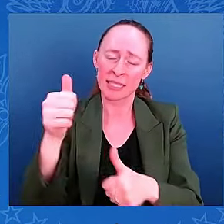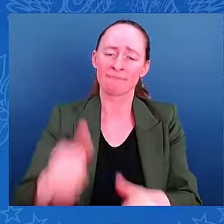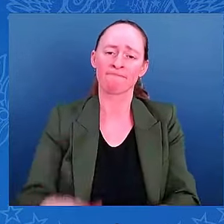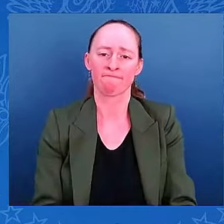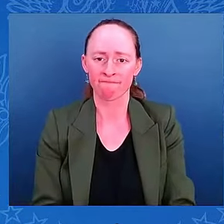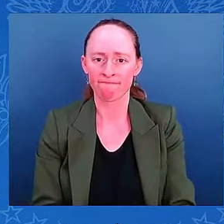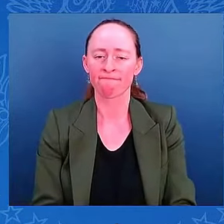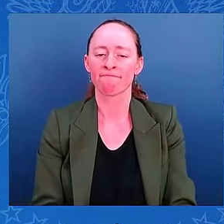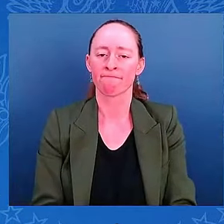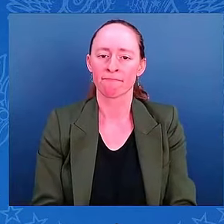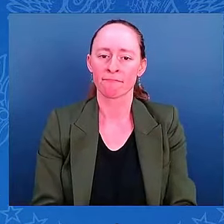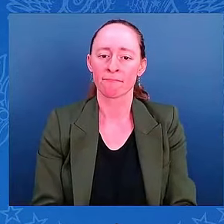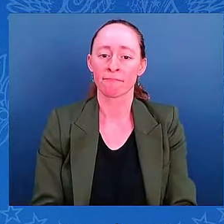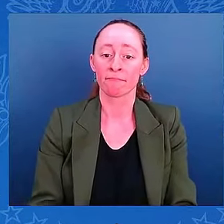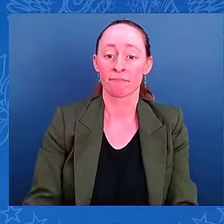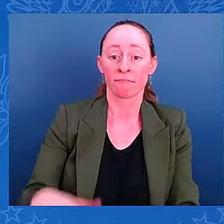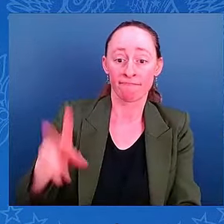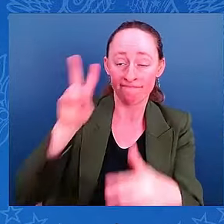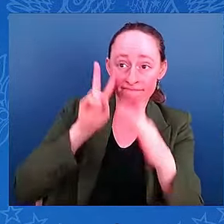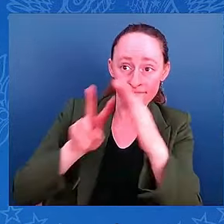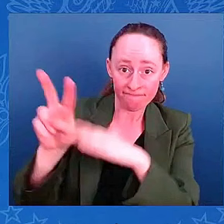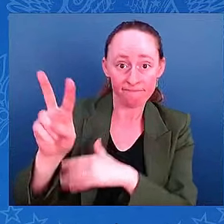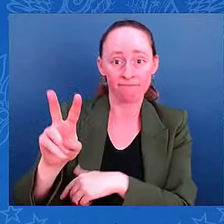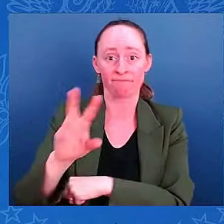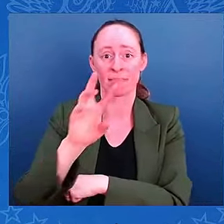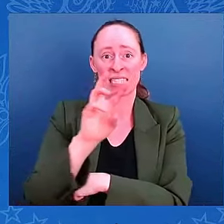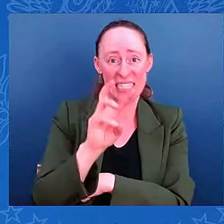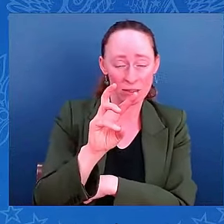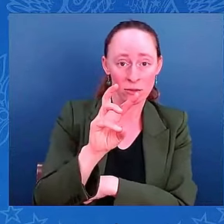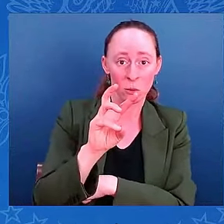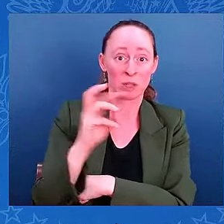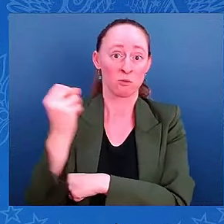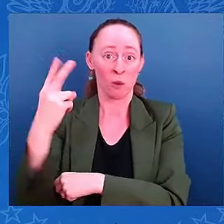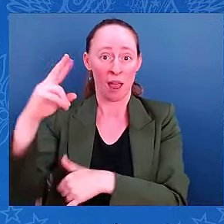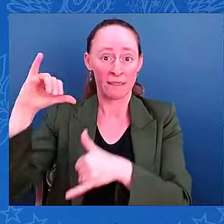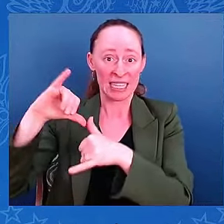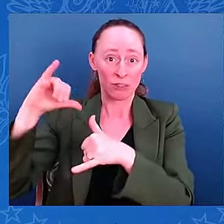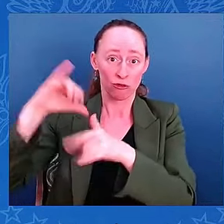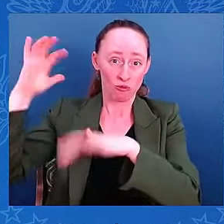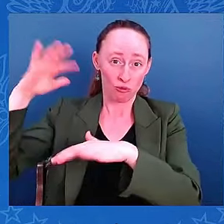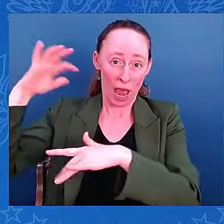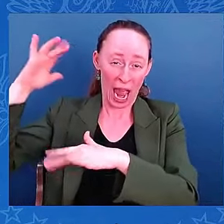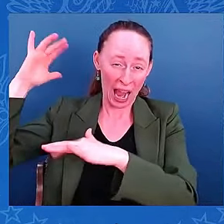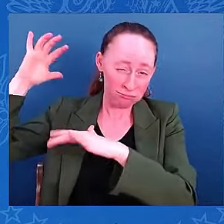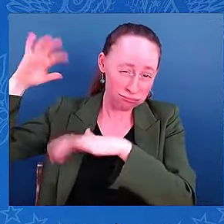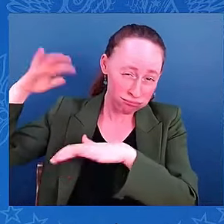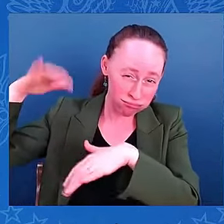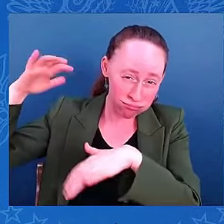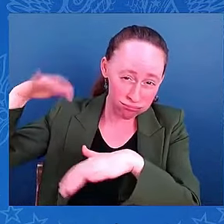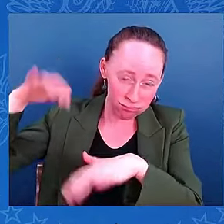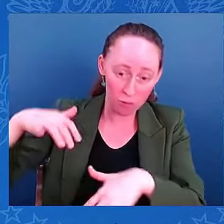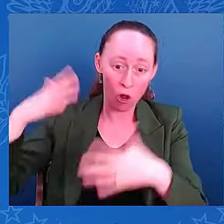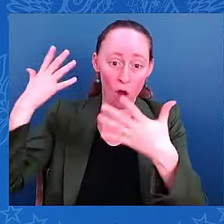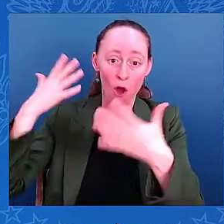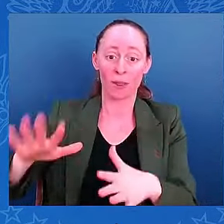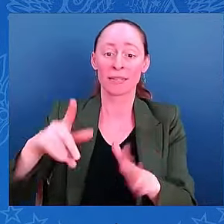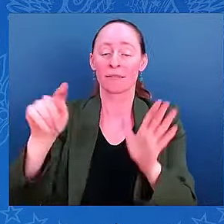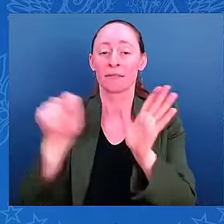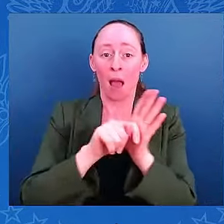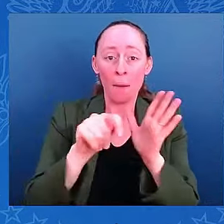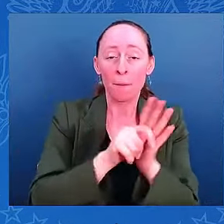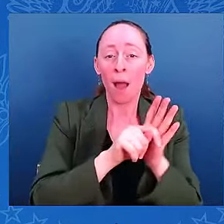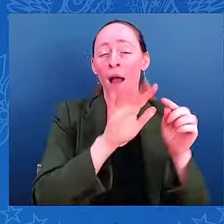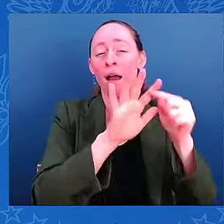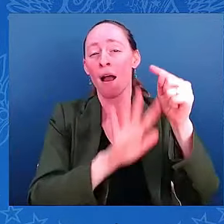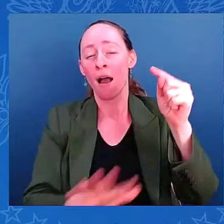amounts as high as 18 inches across the heavily populated I-4 corridor from Tampa to Orlando to Daytona Beach, which could lead to widespread